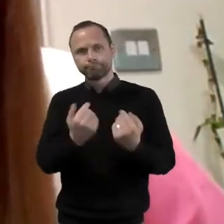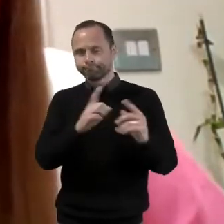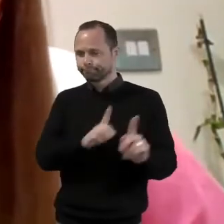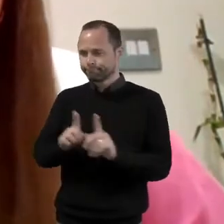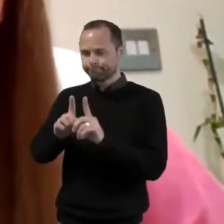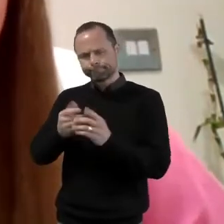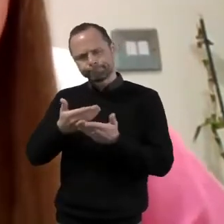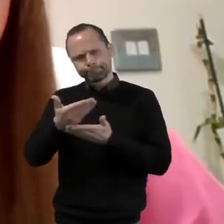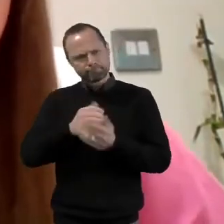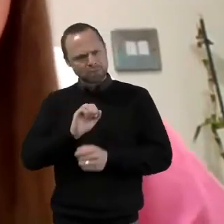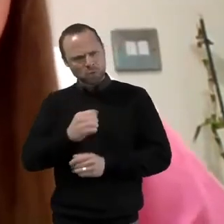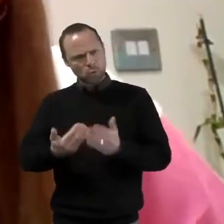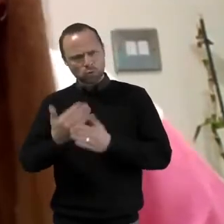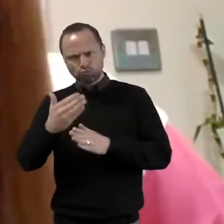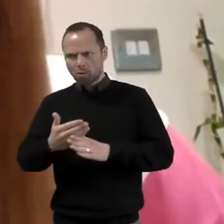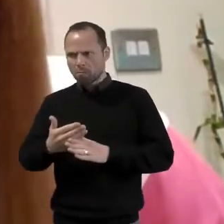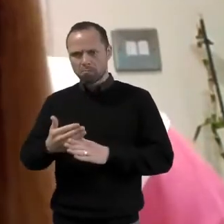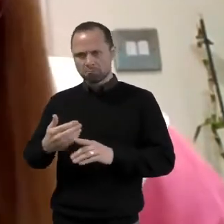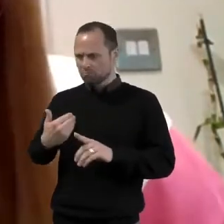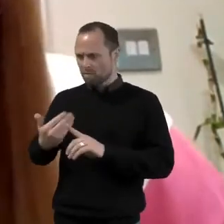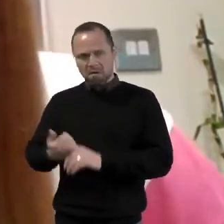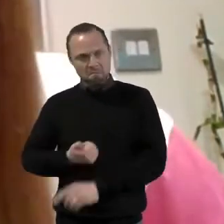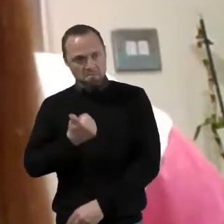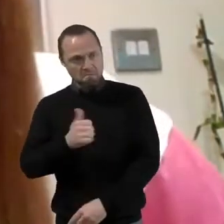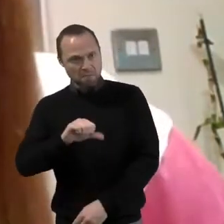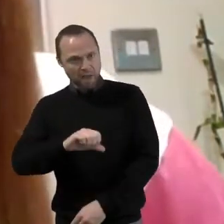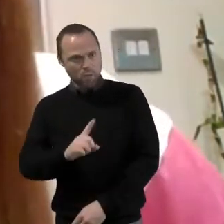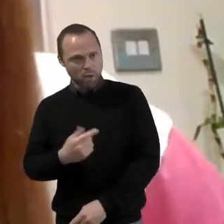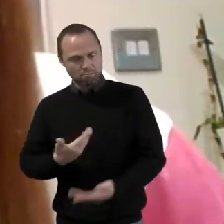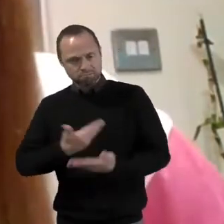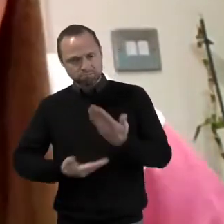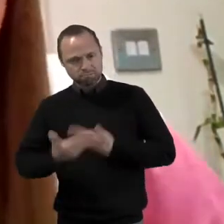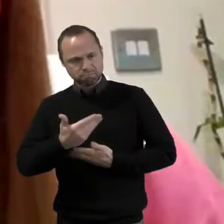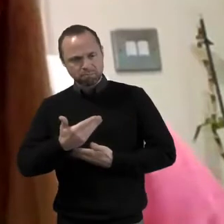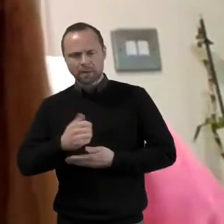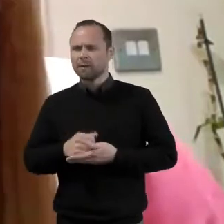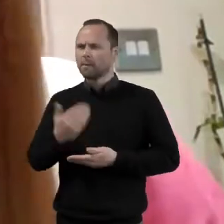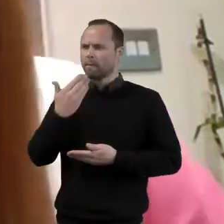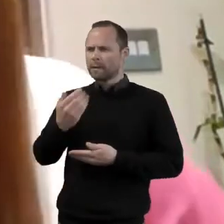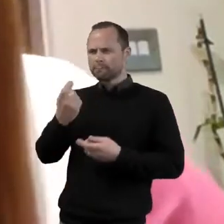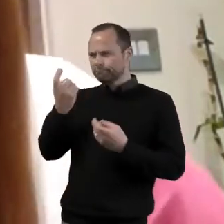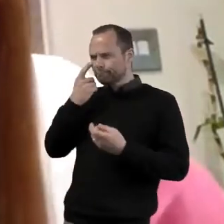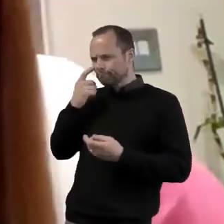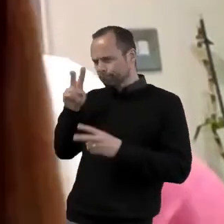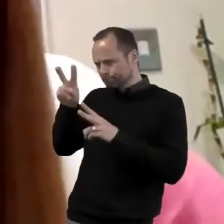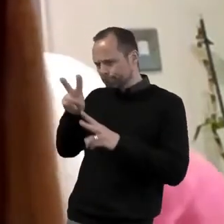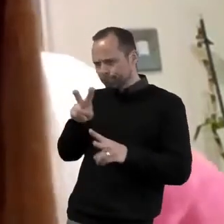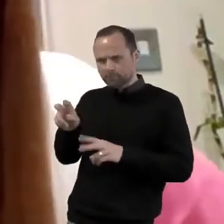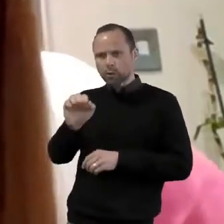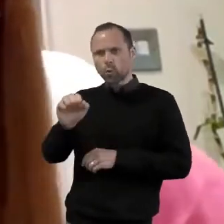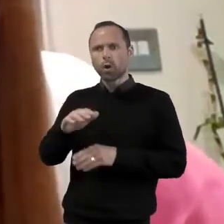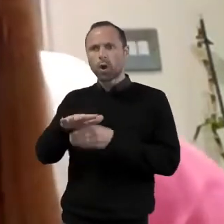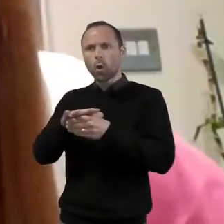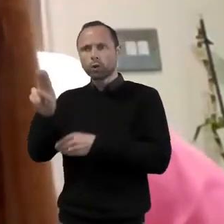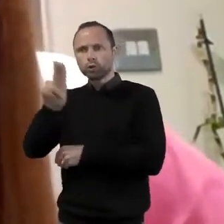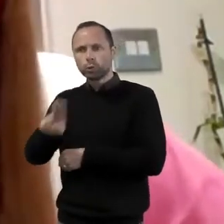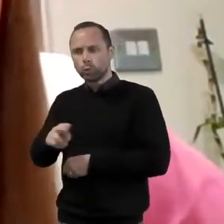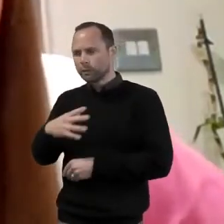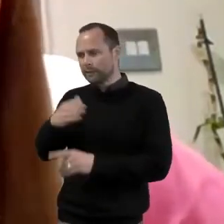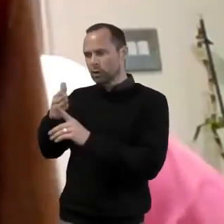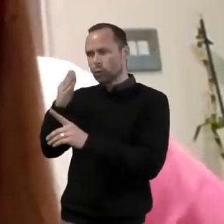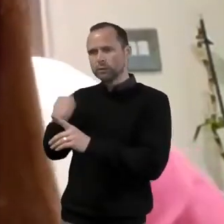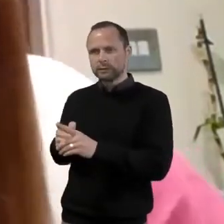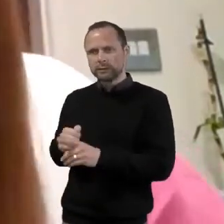in their new job? Notice the needs in your local school and see if your church can meet those needs practically